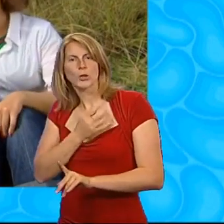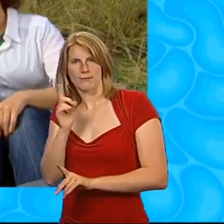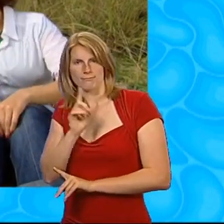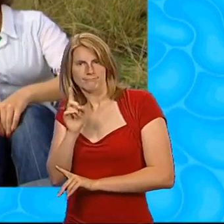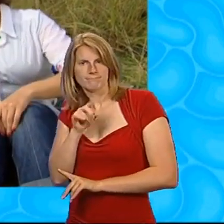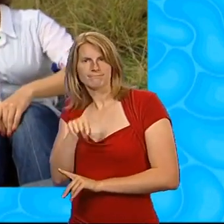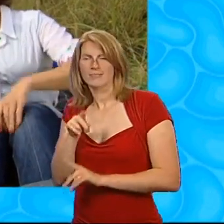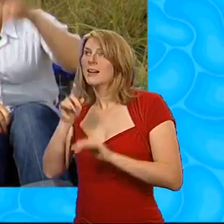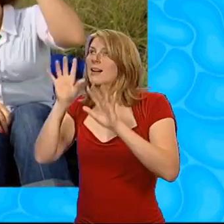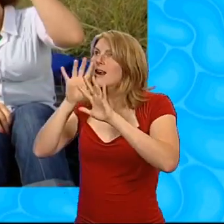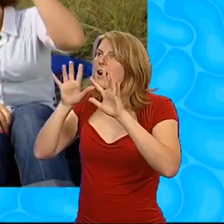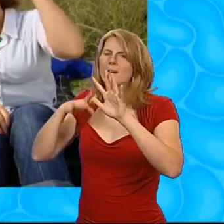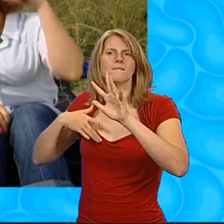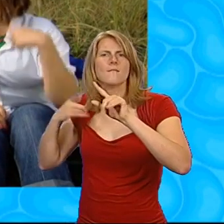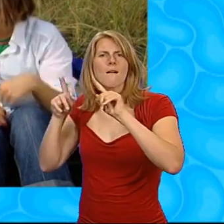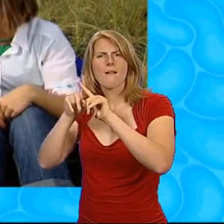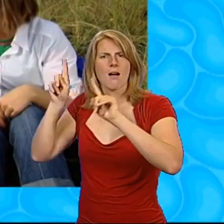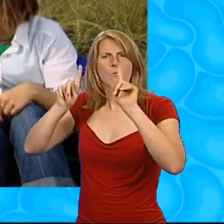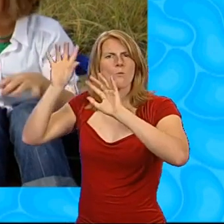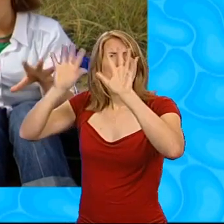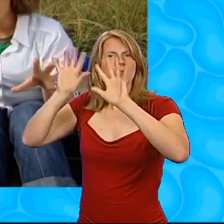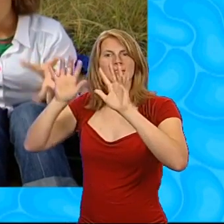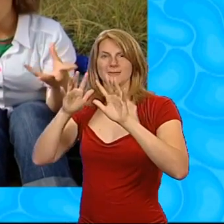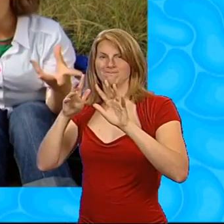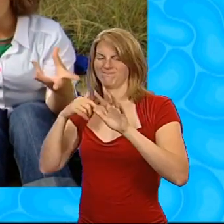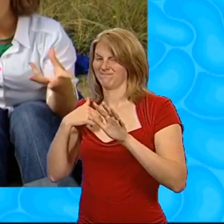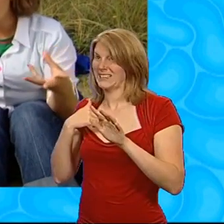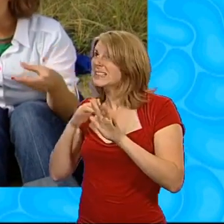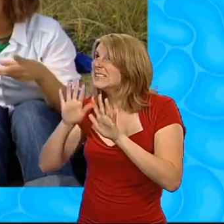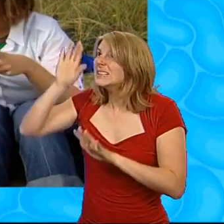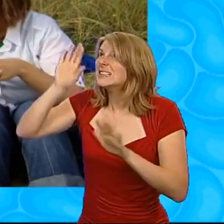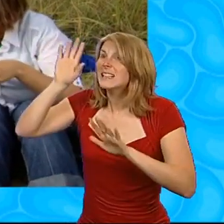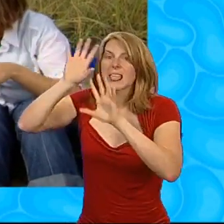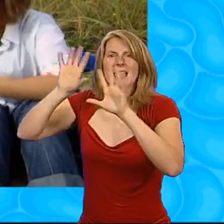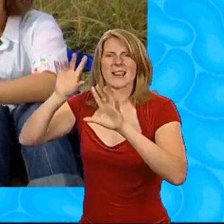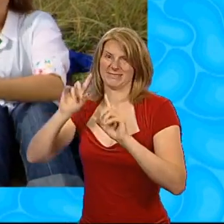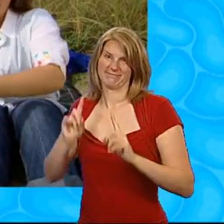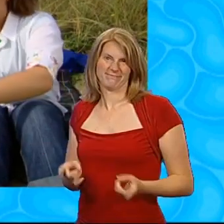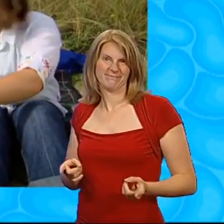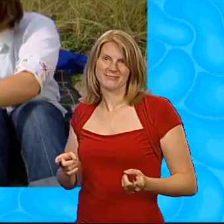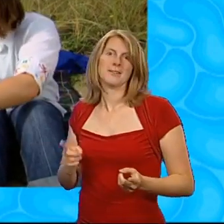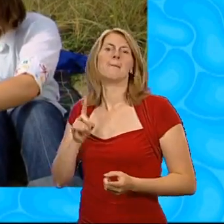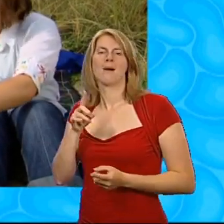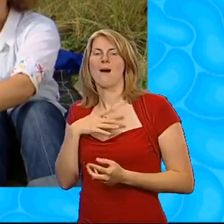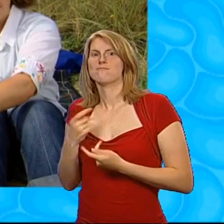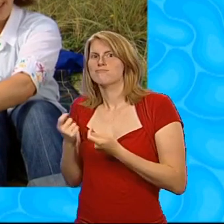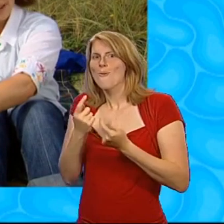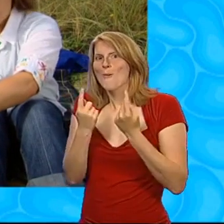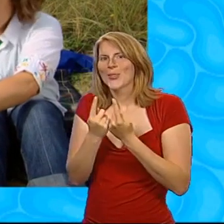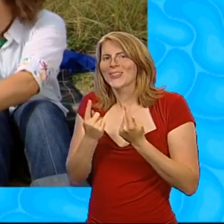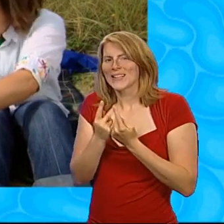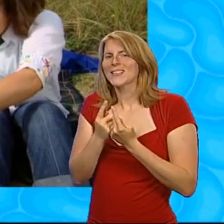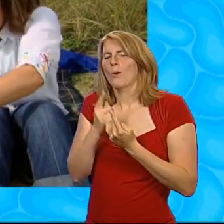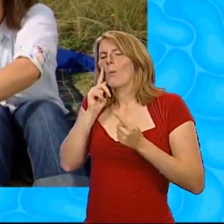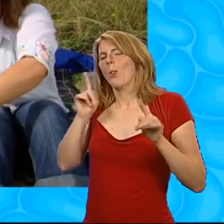afraid we're too low down to feel those clouds up there, so I've brought some things with me that look like clouds, and you never know, they might feel like